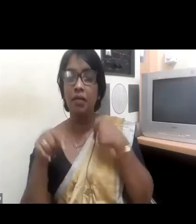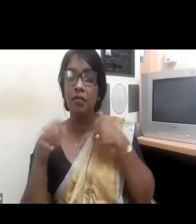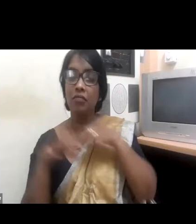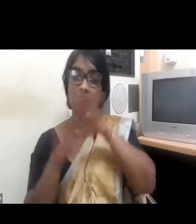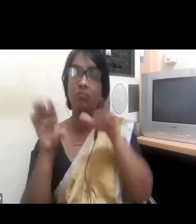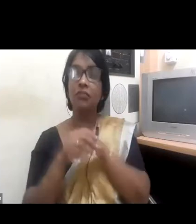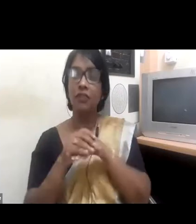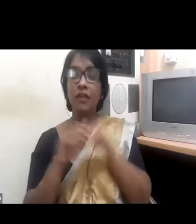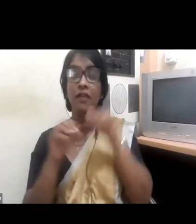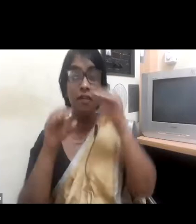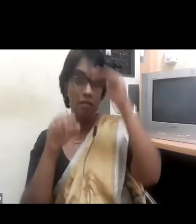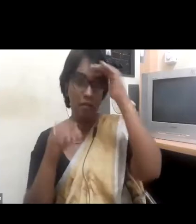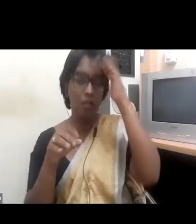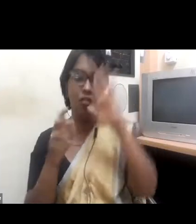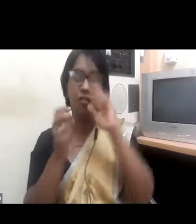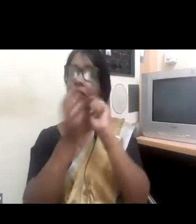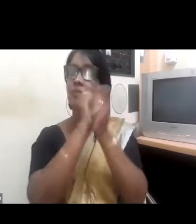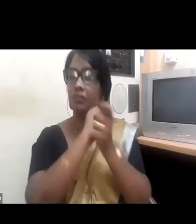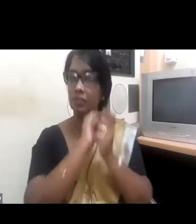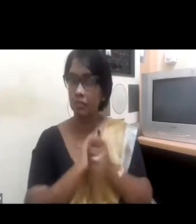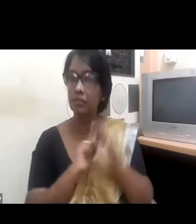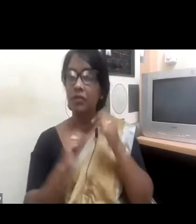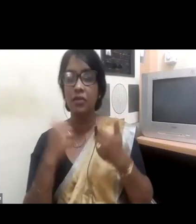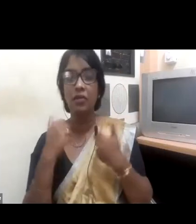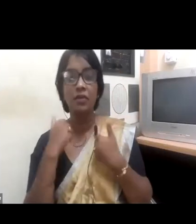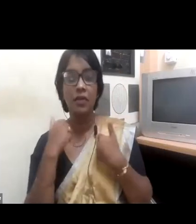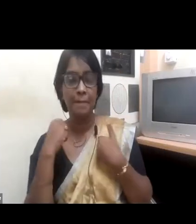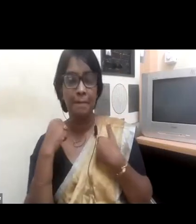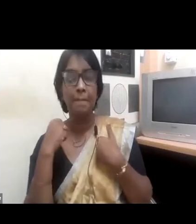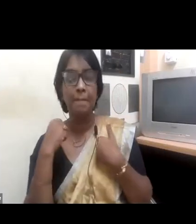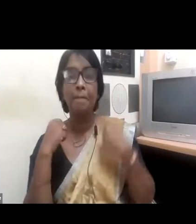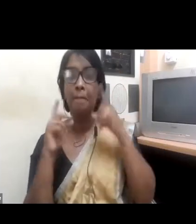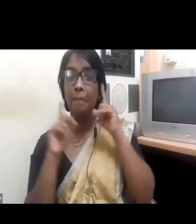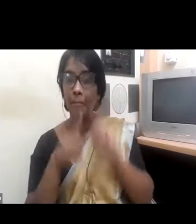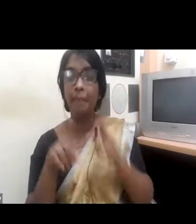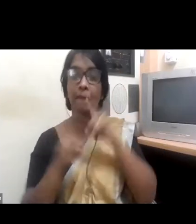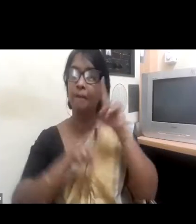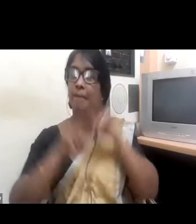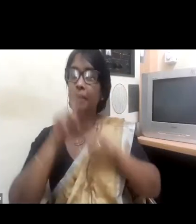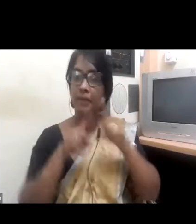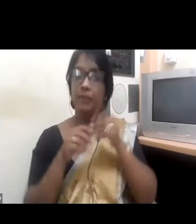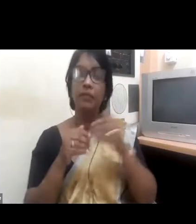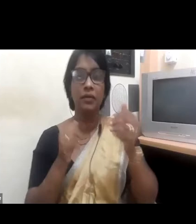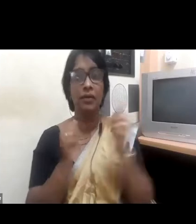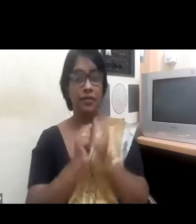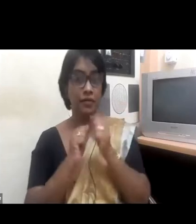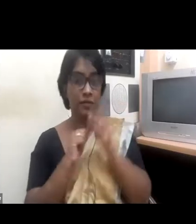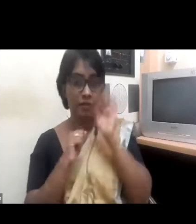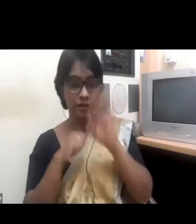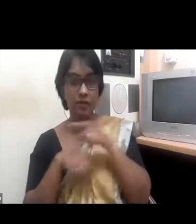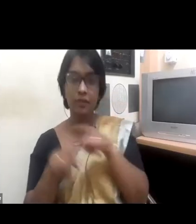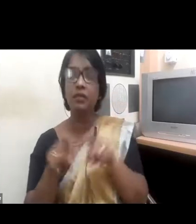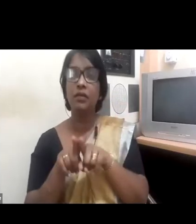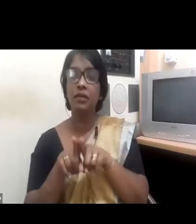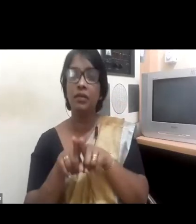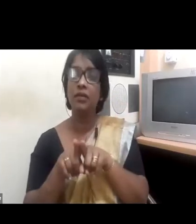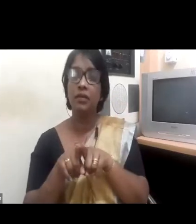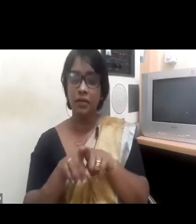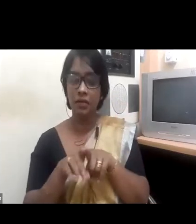are facilitating those conversations and understanding what more can we be doing.